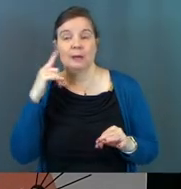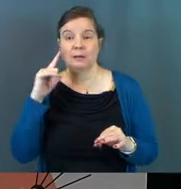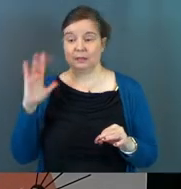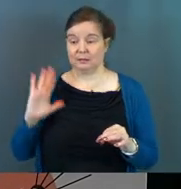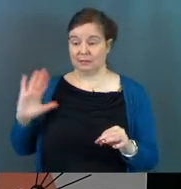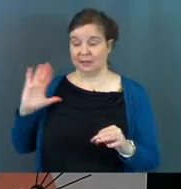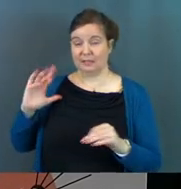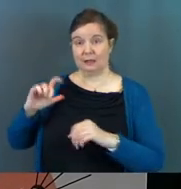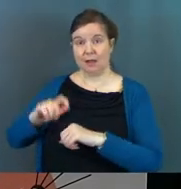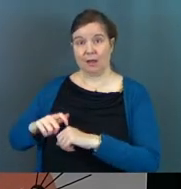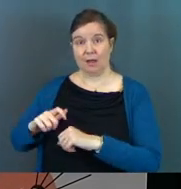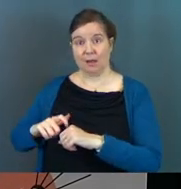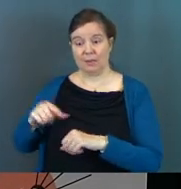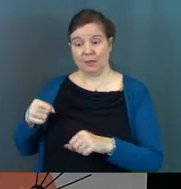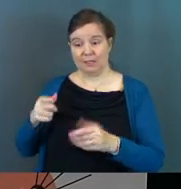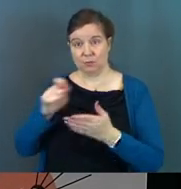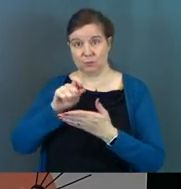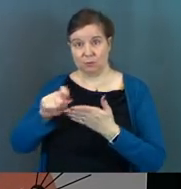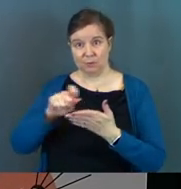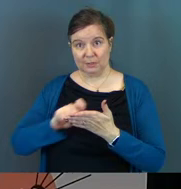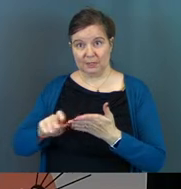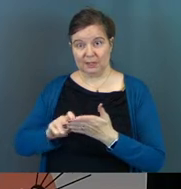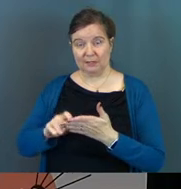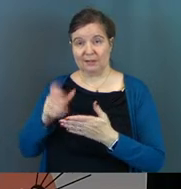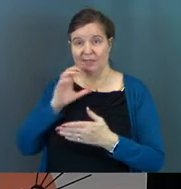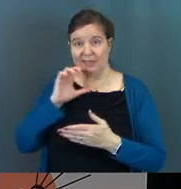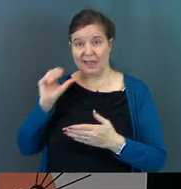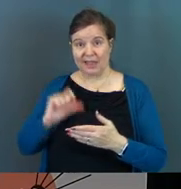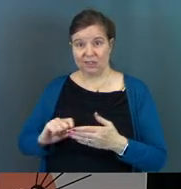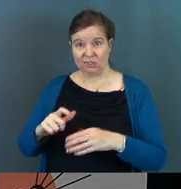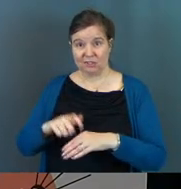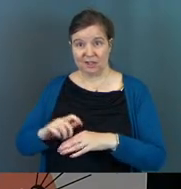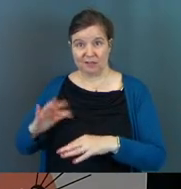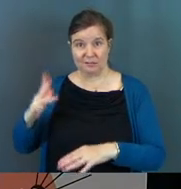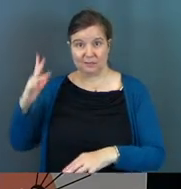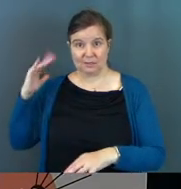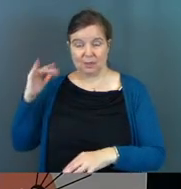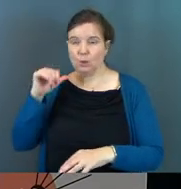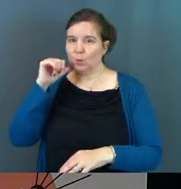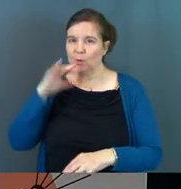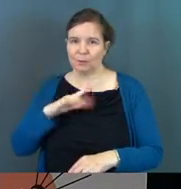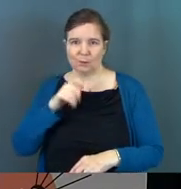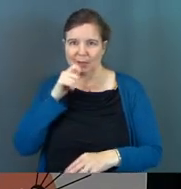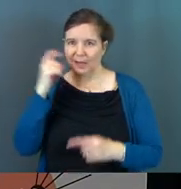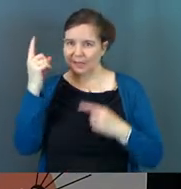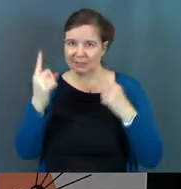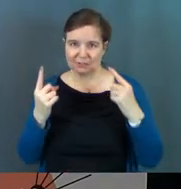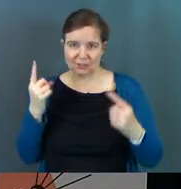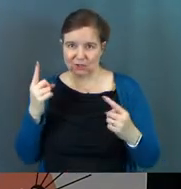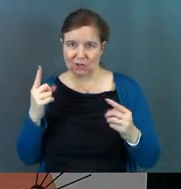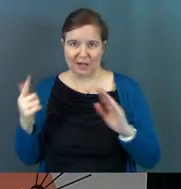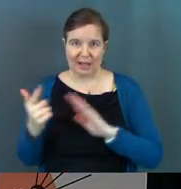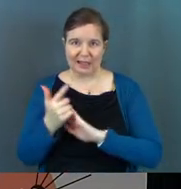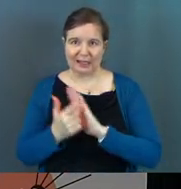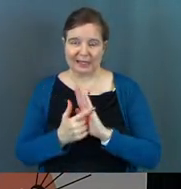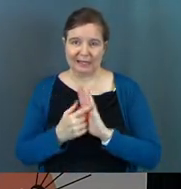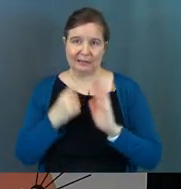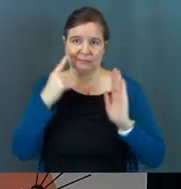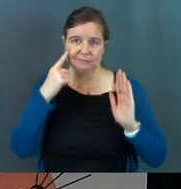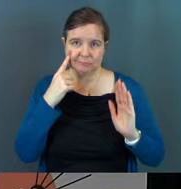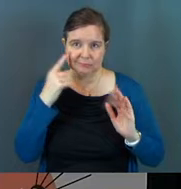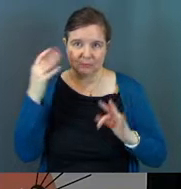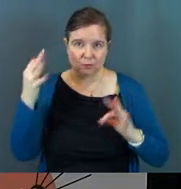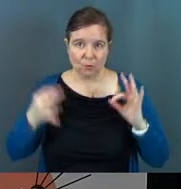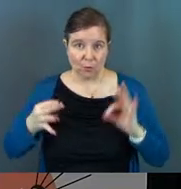the time that this was written, the ancient times, women were not considered legal testimony